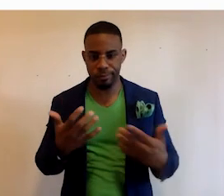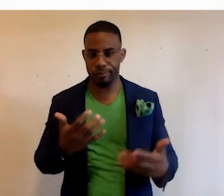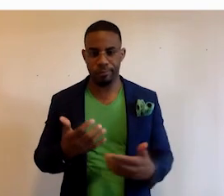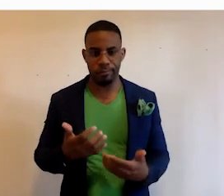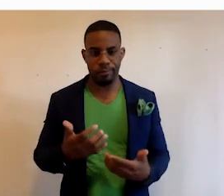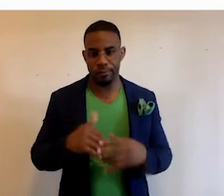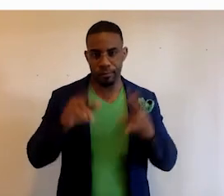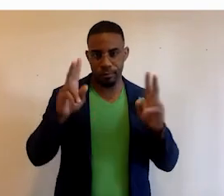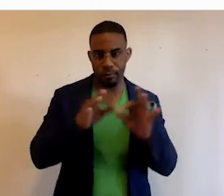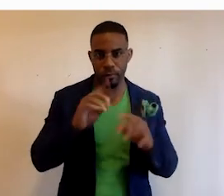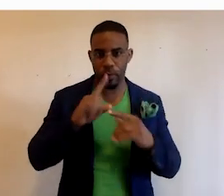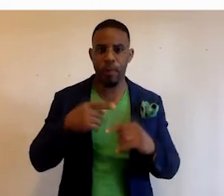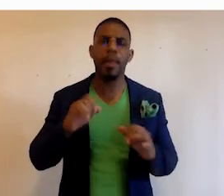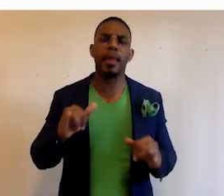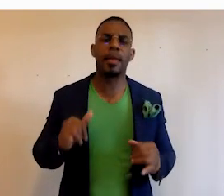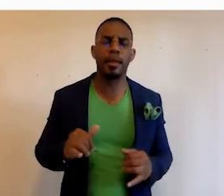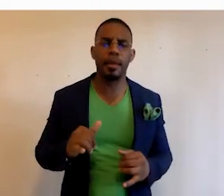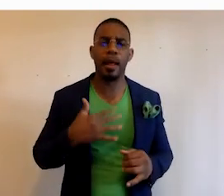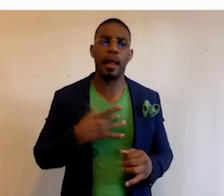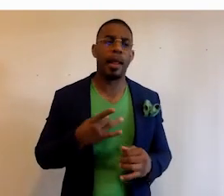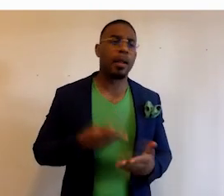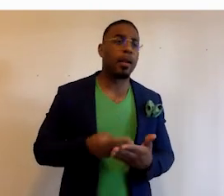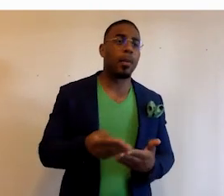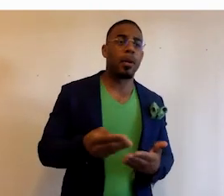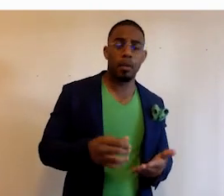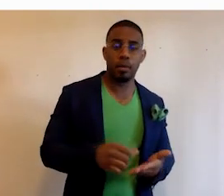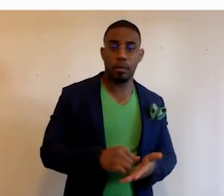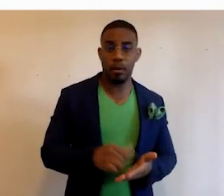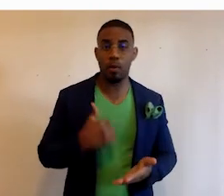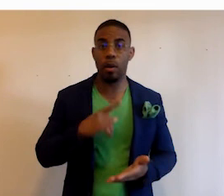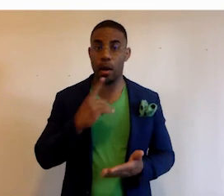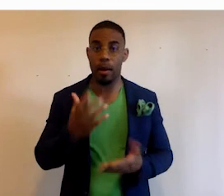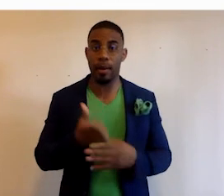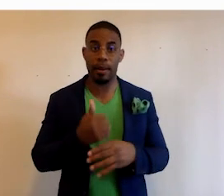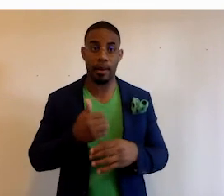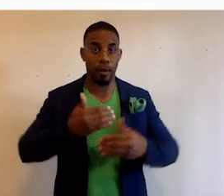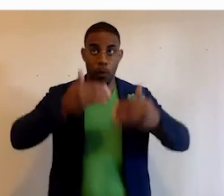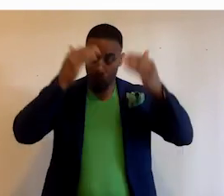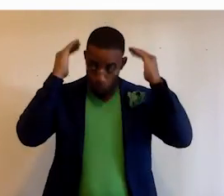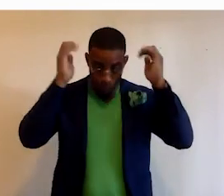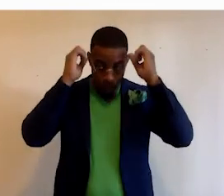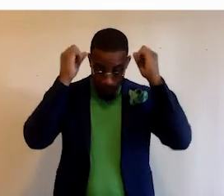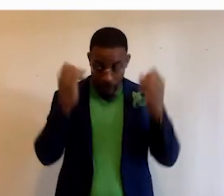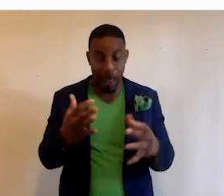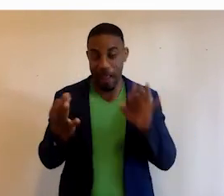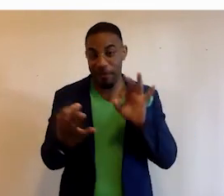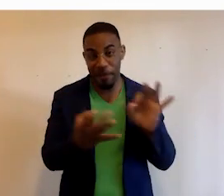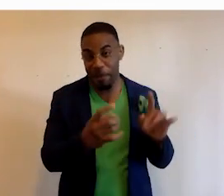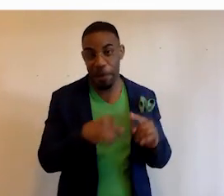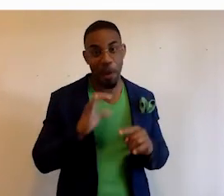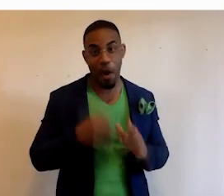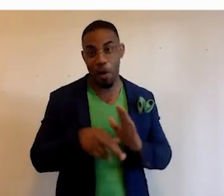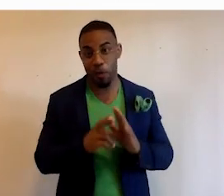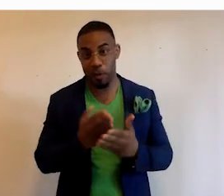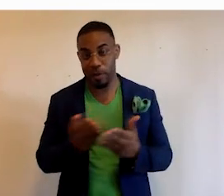subject, talk about, hey, I'd like to participate. We are getting inundated with a lot of feedback about our